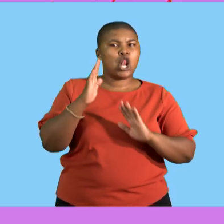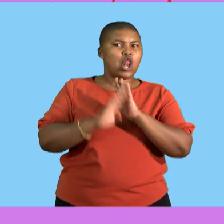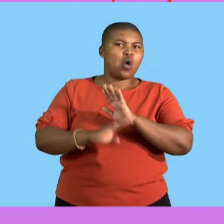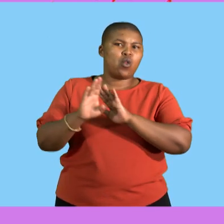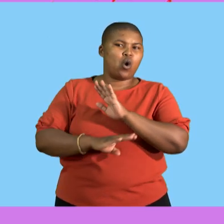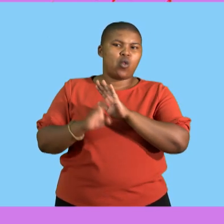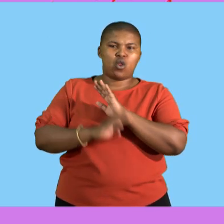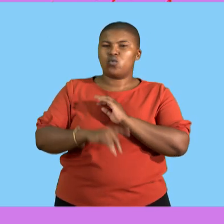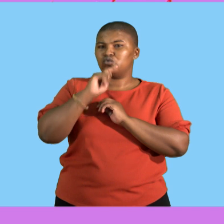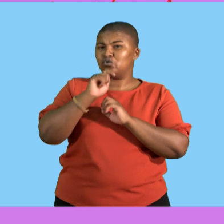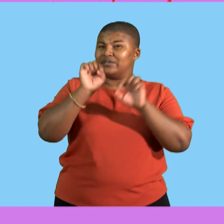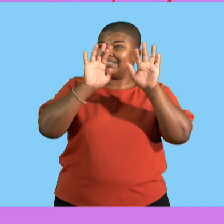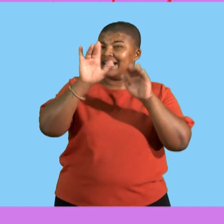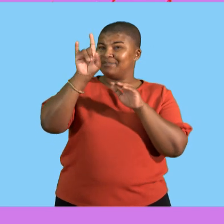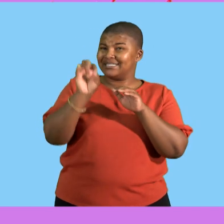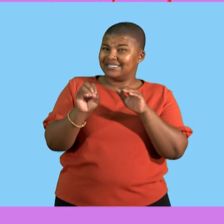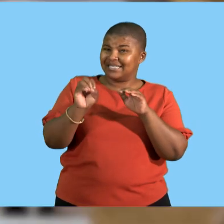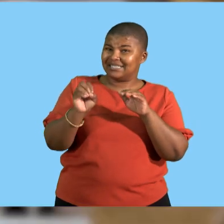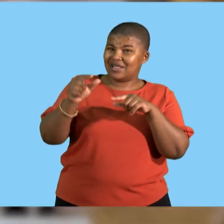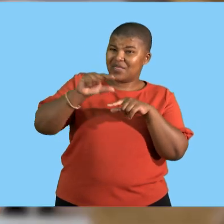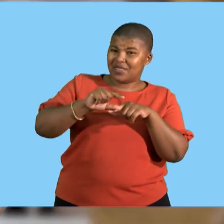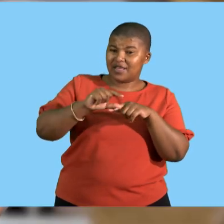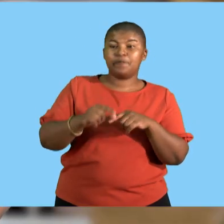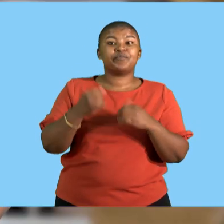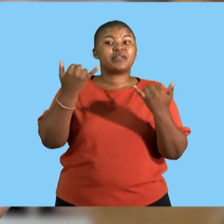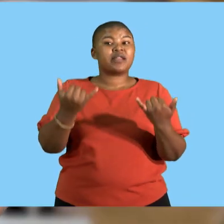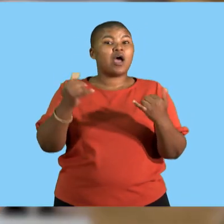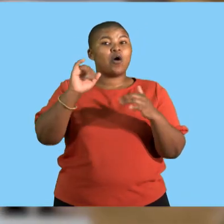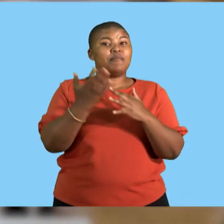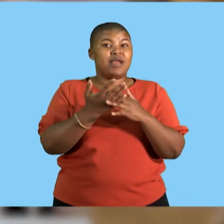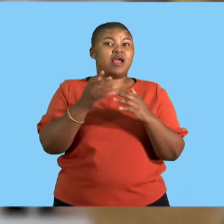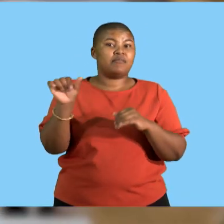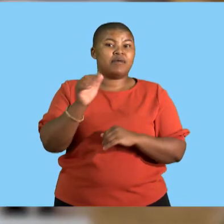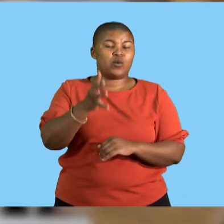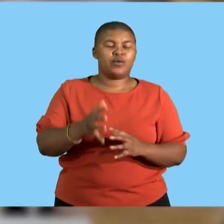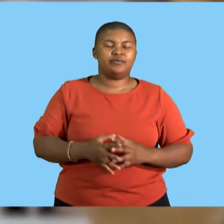should be. And that brings us to another break. Hope to see you just now.